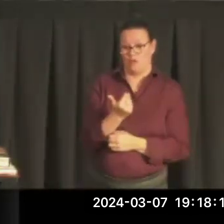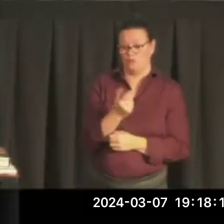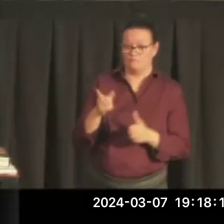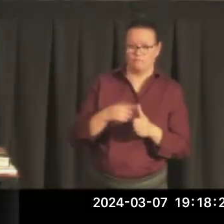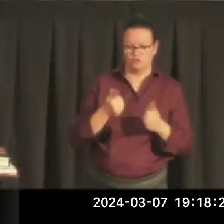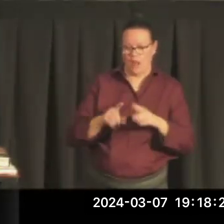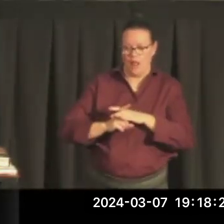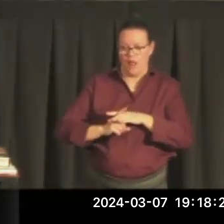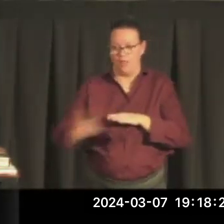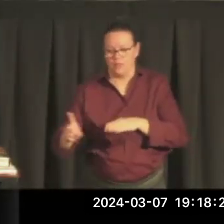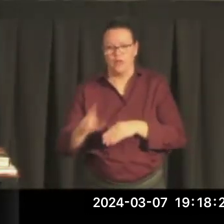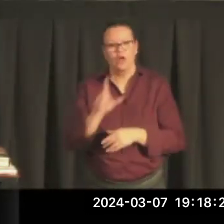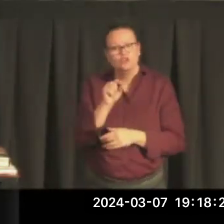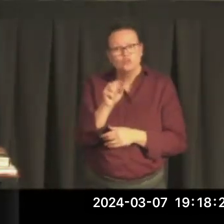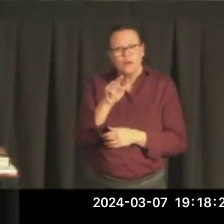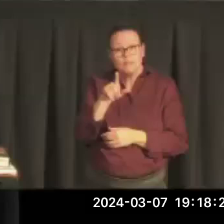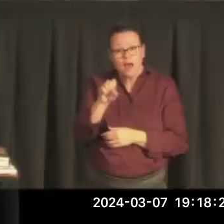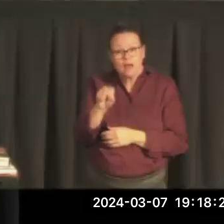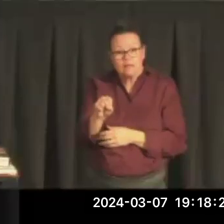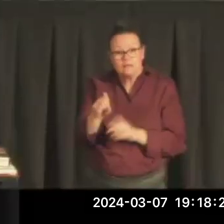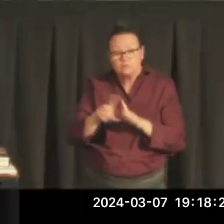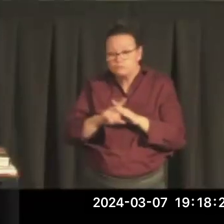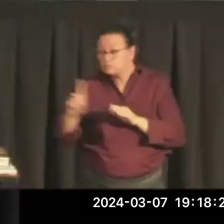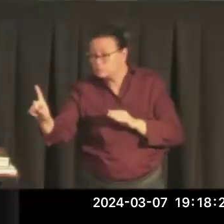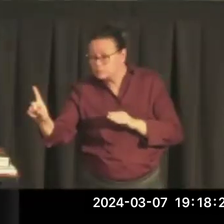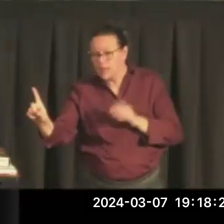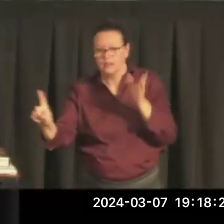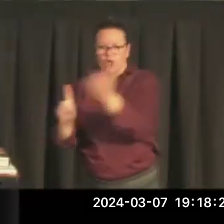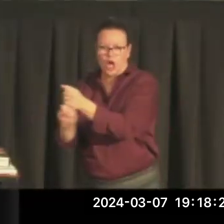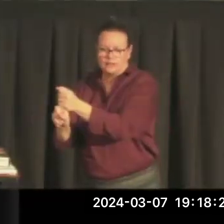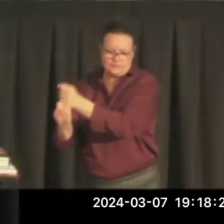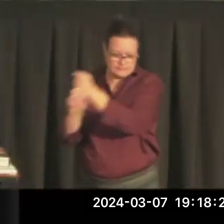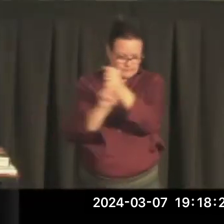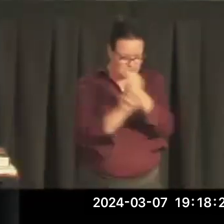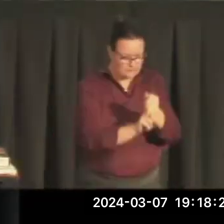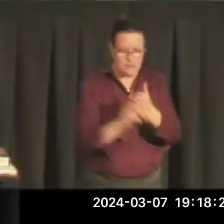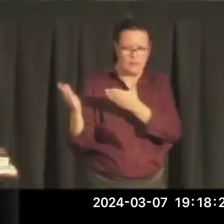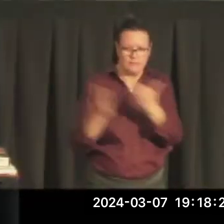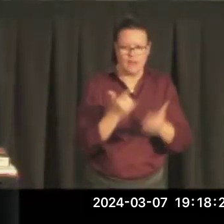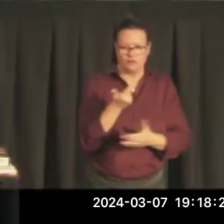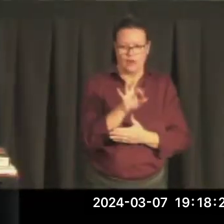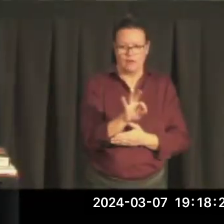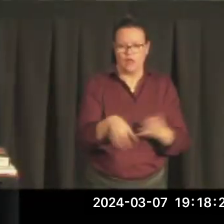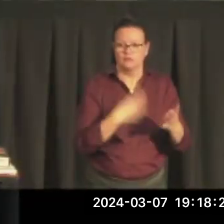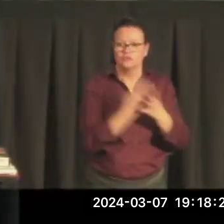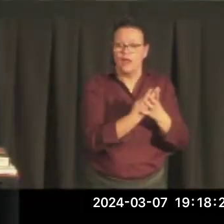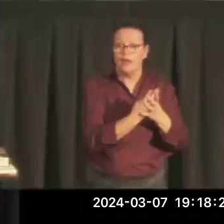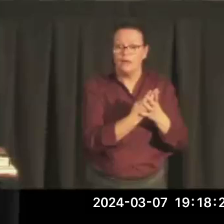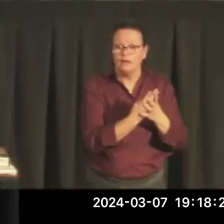I got about 20 miles out of town before I was caught. Brought back to Great Falls and spent a night in jail.